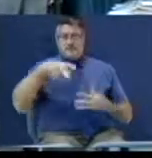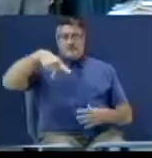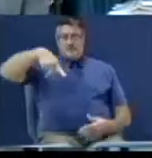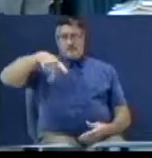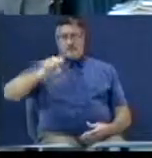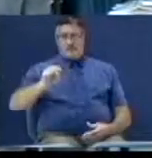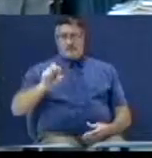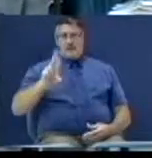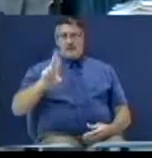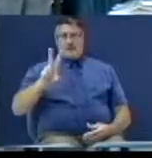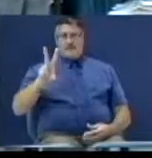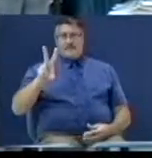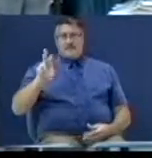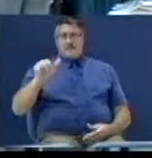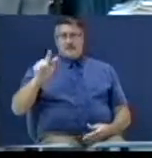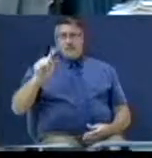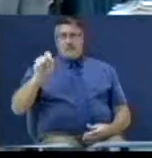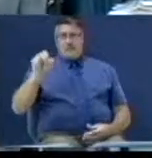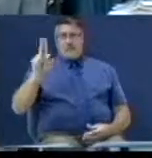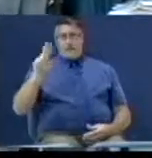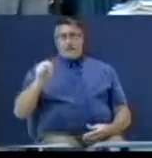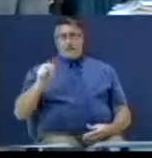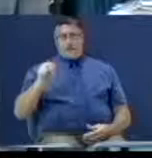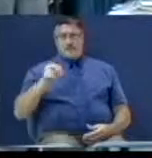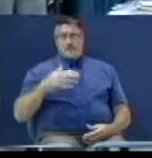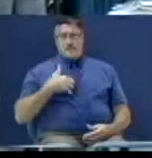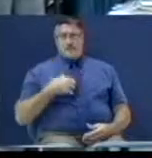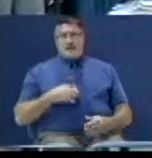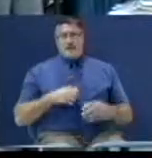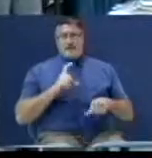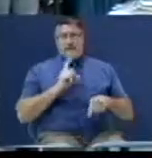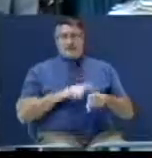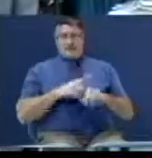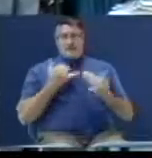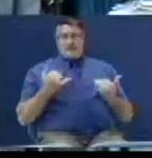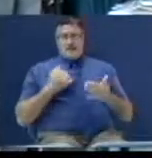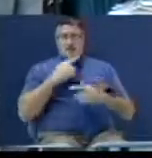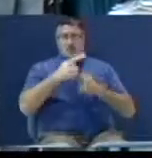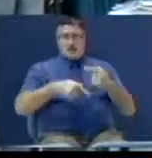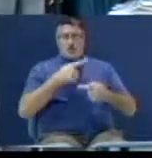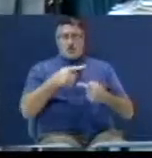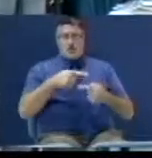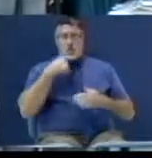We have a lot of access to the public schools that we don't even know about.